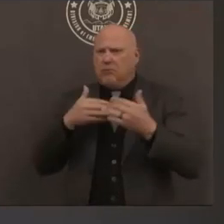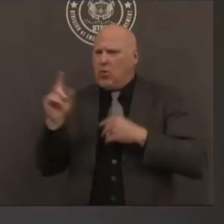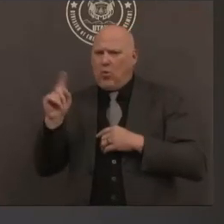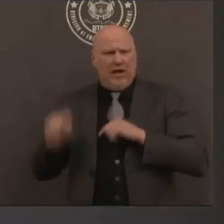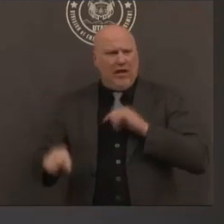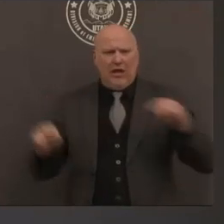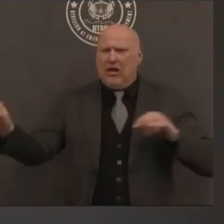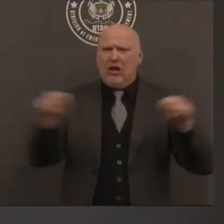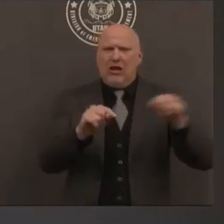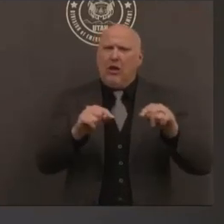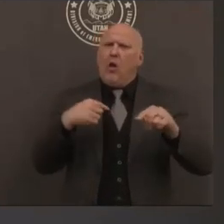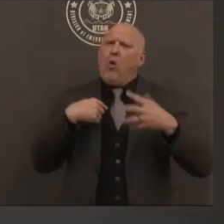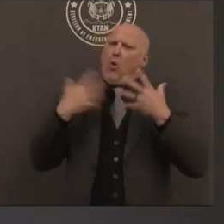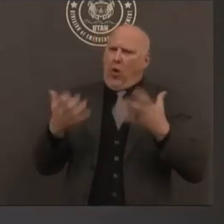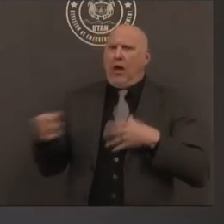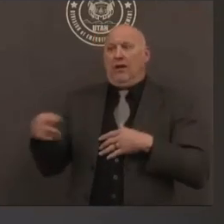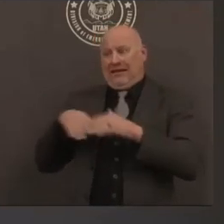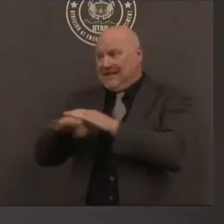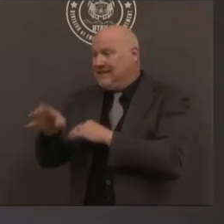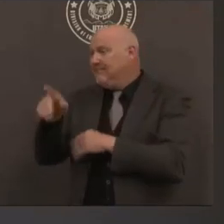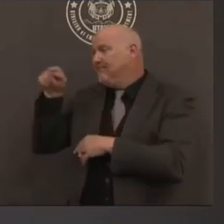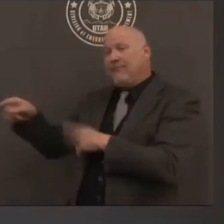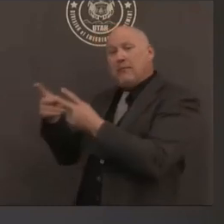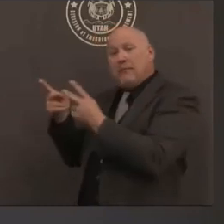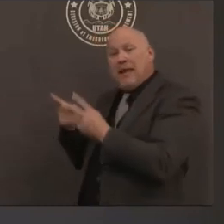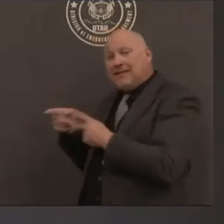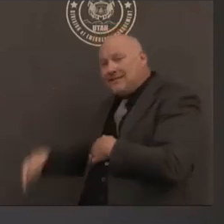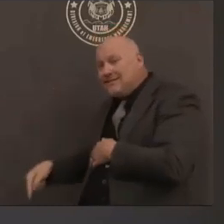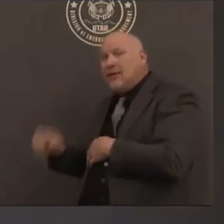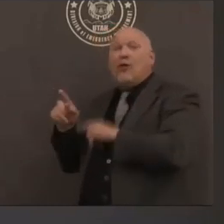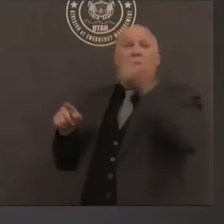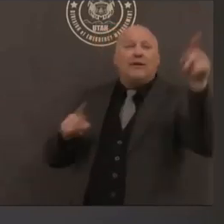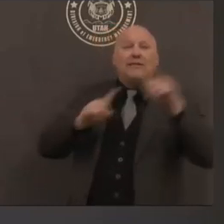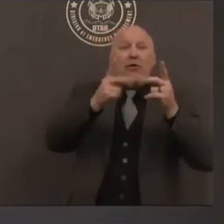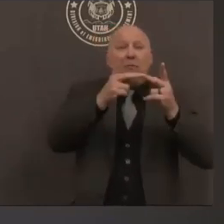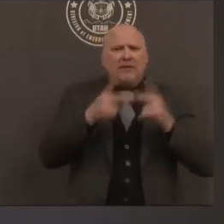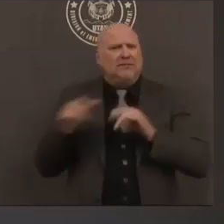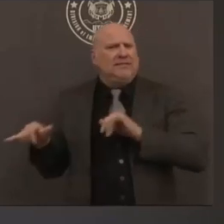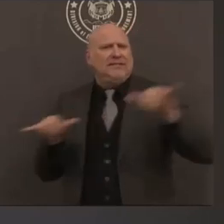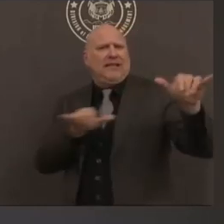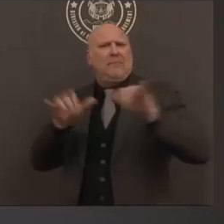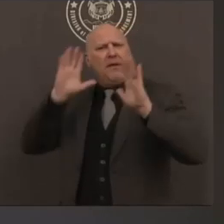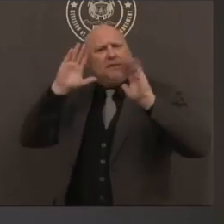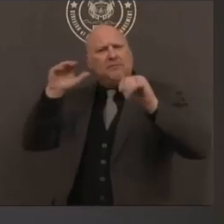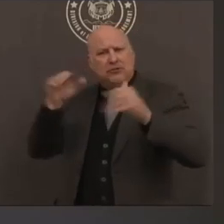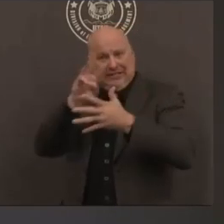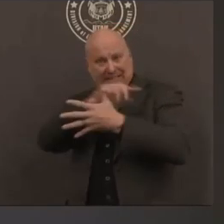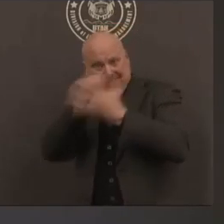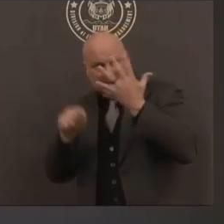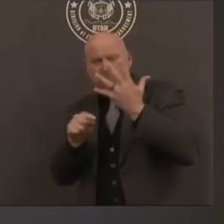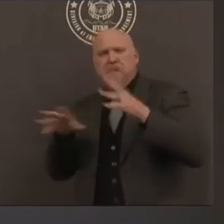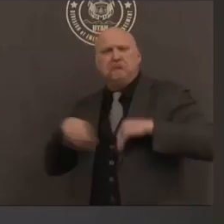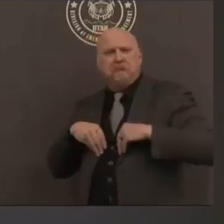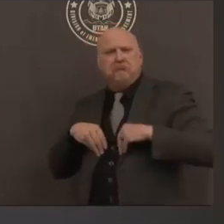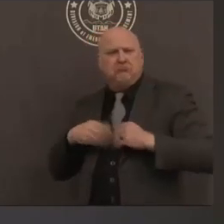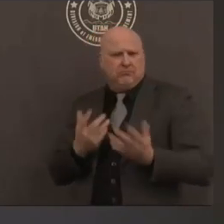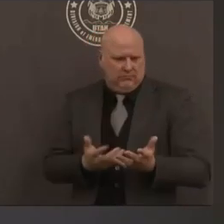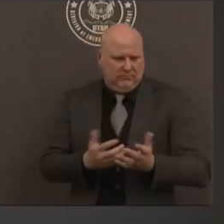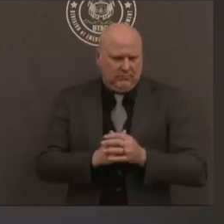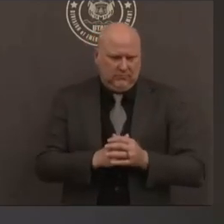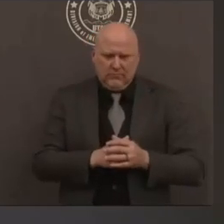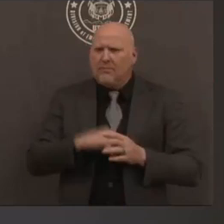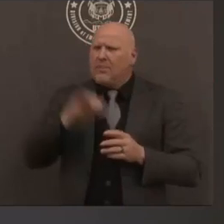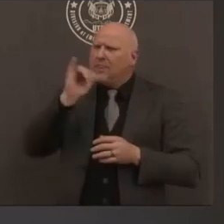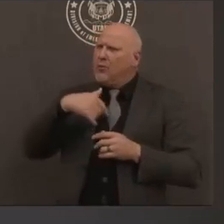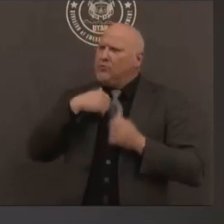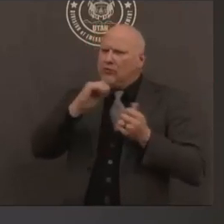regardless of the testing site so that's the goal we're seeking to achieve with all of our testing partners so what is i guess is